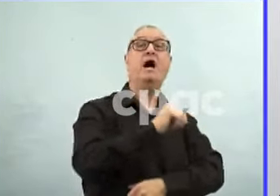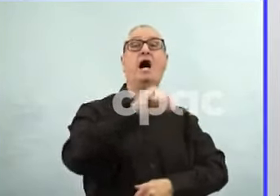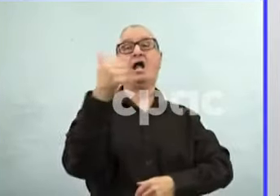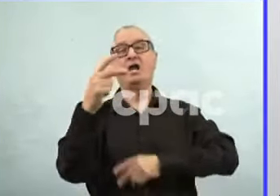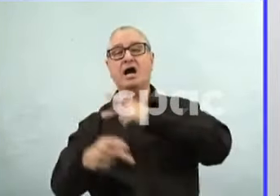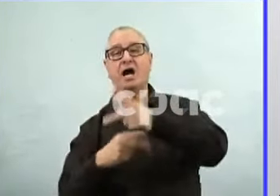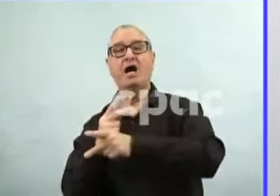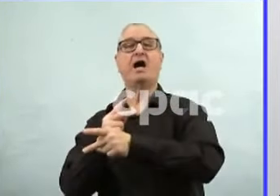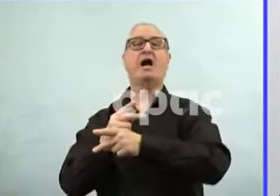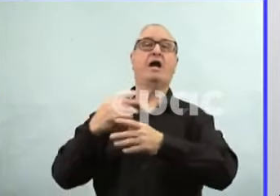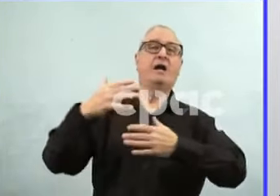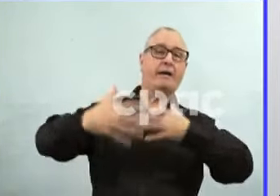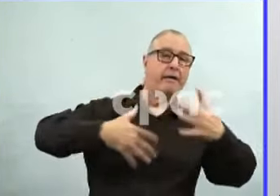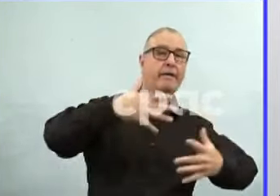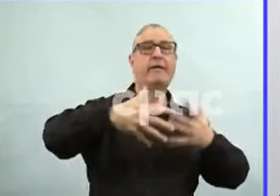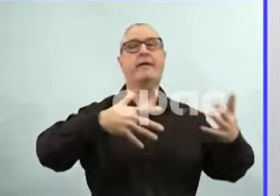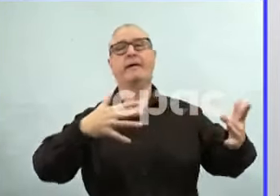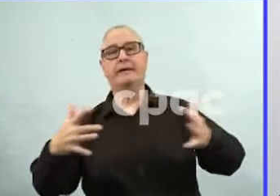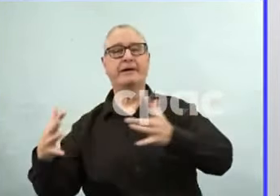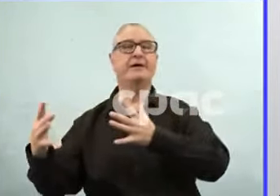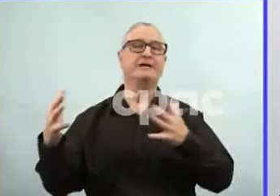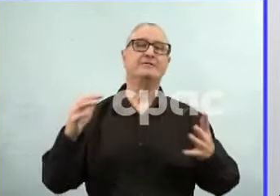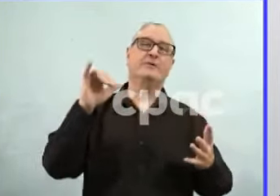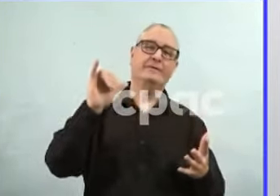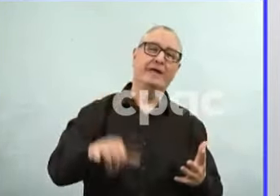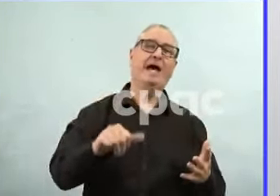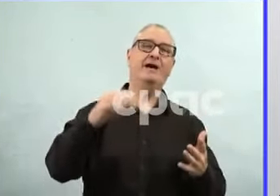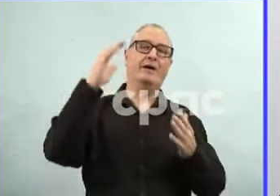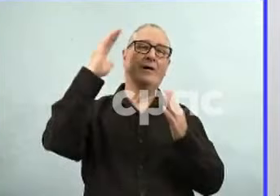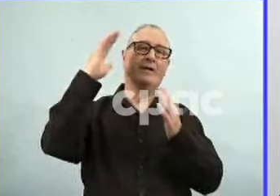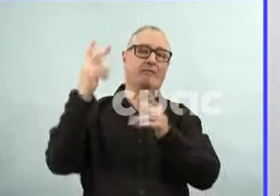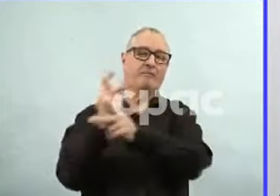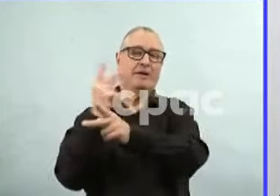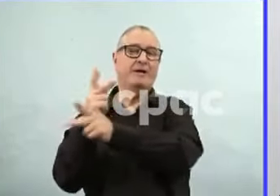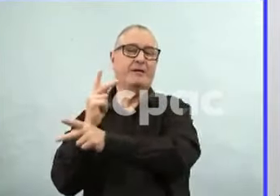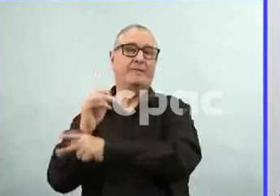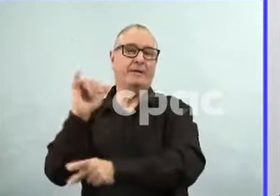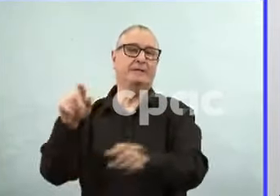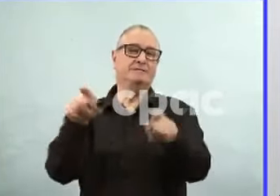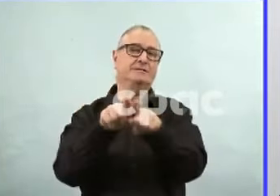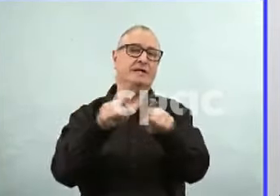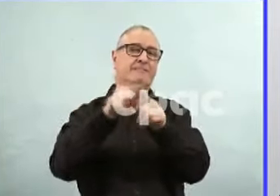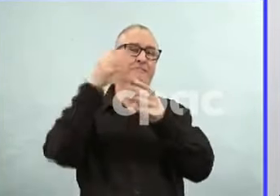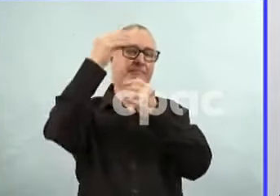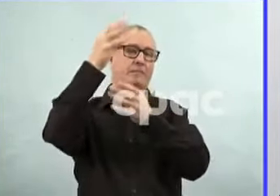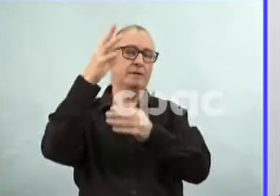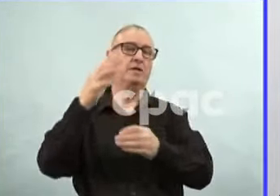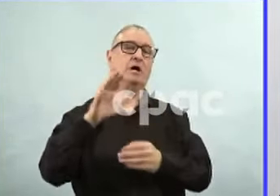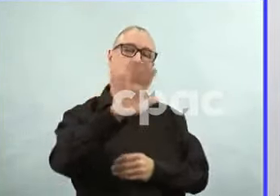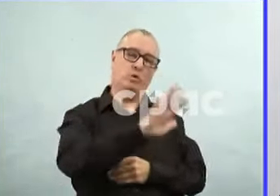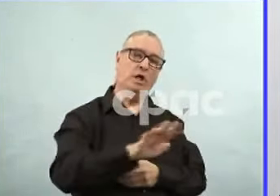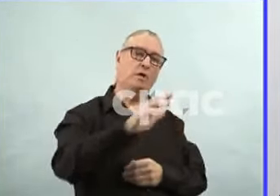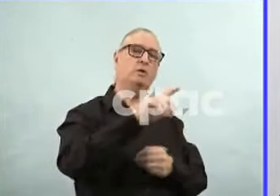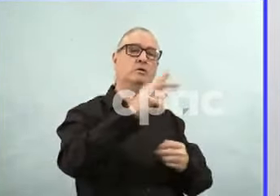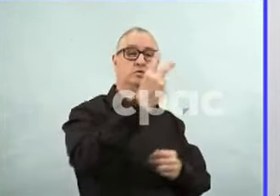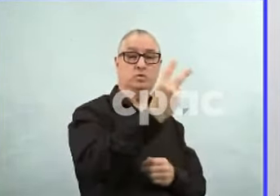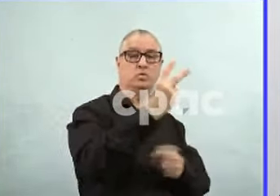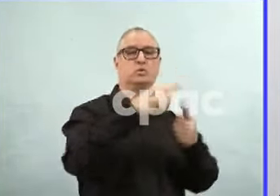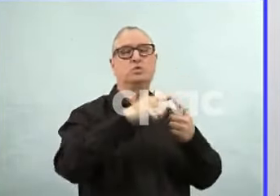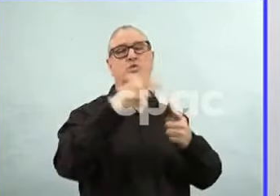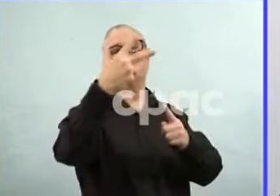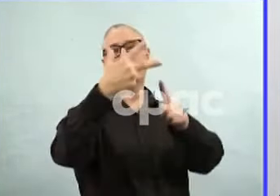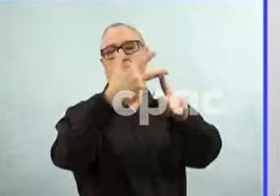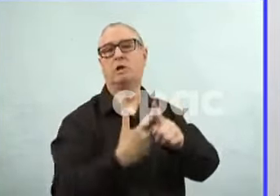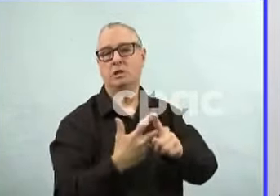possible for individuals. And so we're just saying, you know, two to three months for most people is very reasonable.